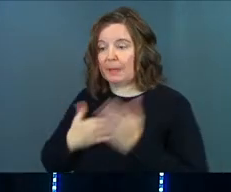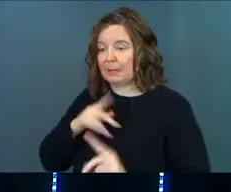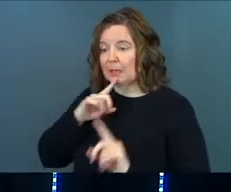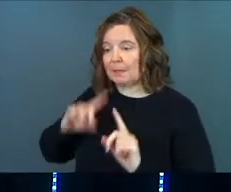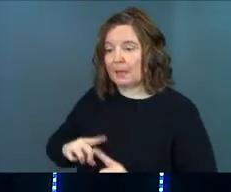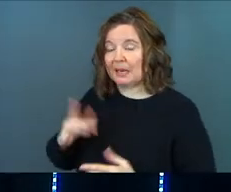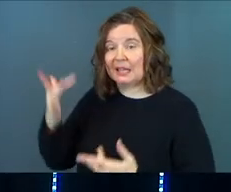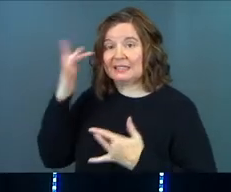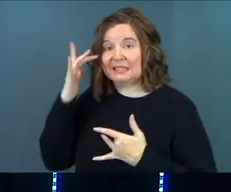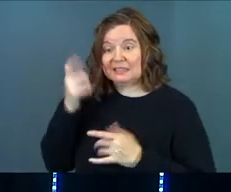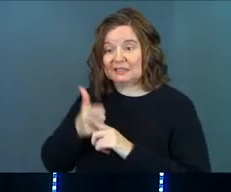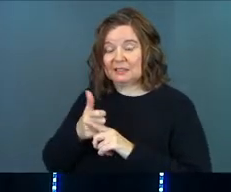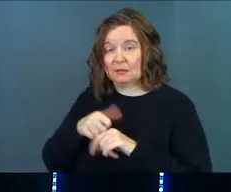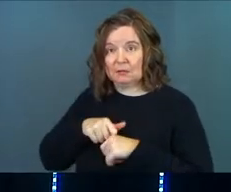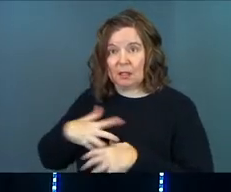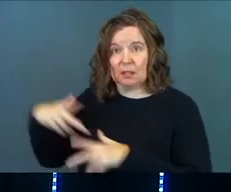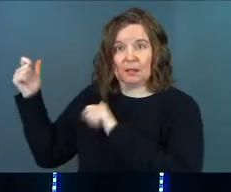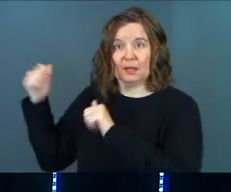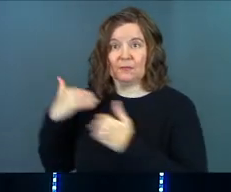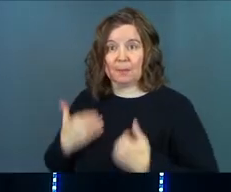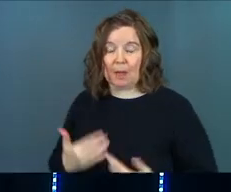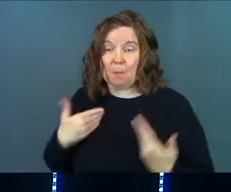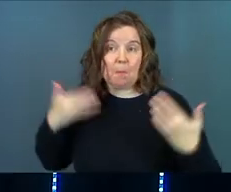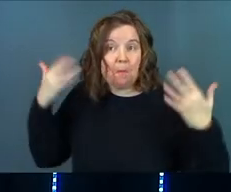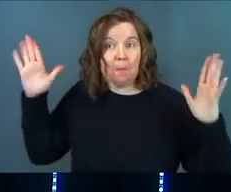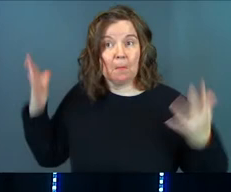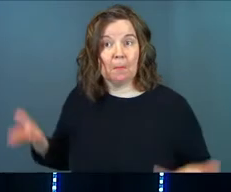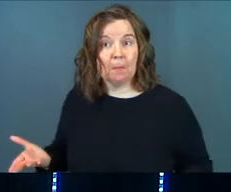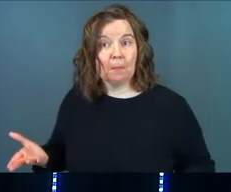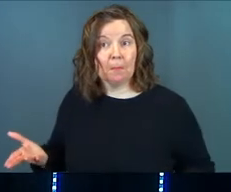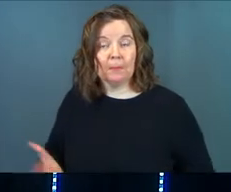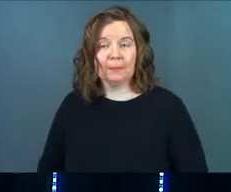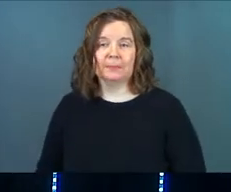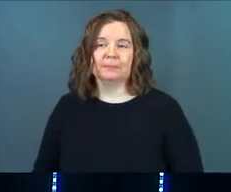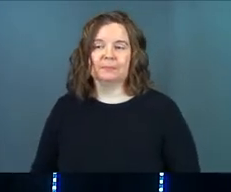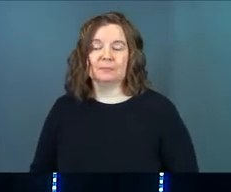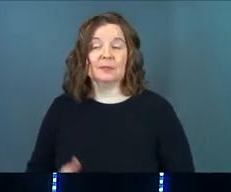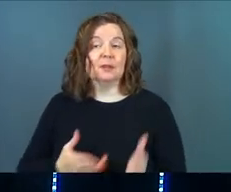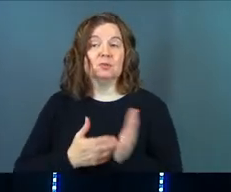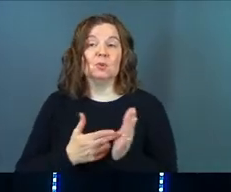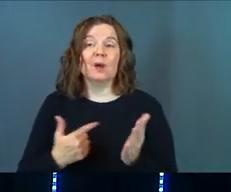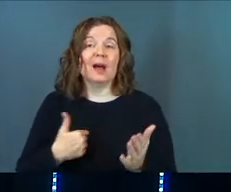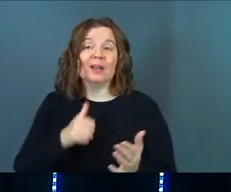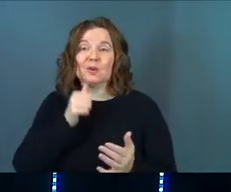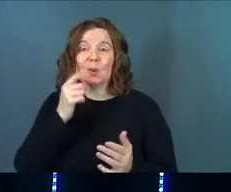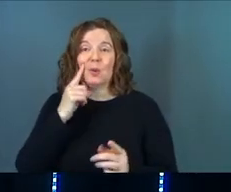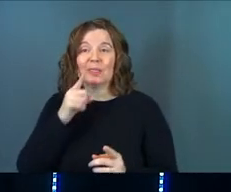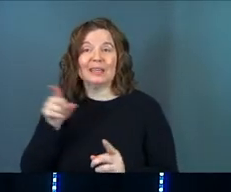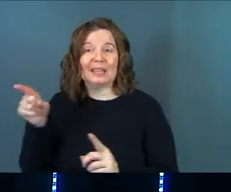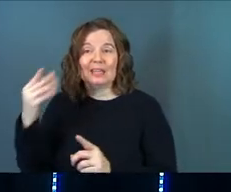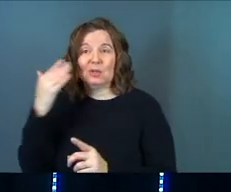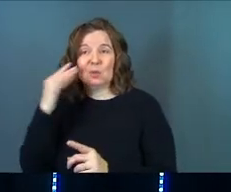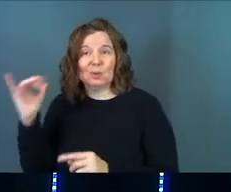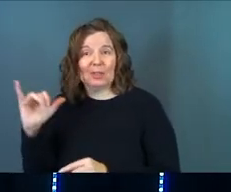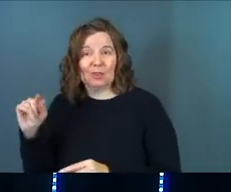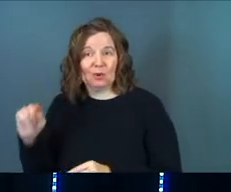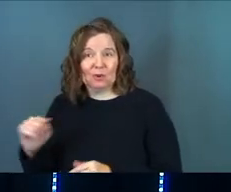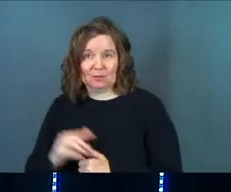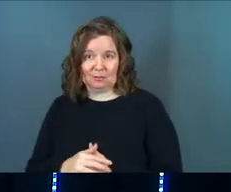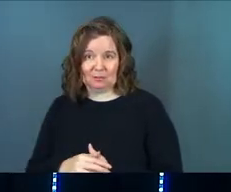can command a sickness out of this man's body. I don't know. And the truth is, I don't think he knew either.